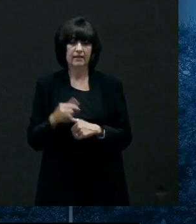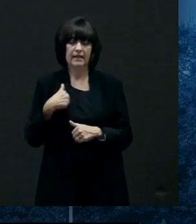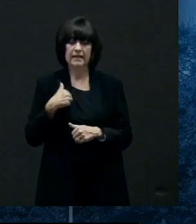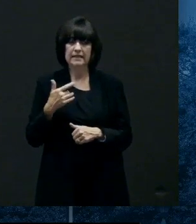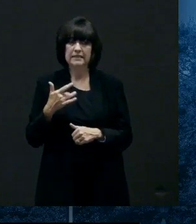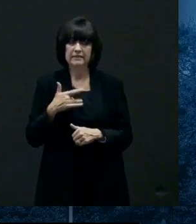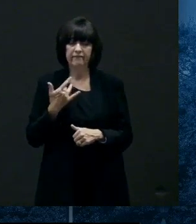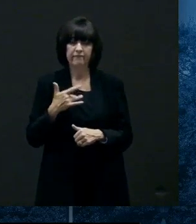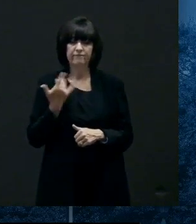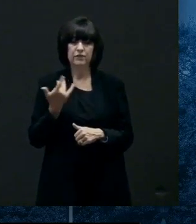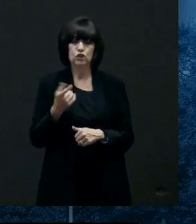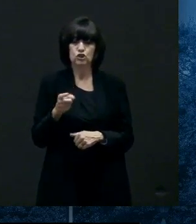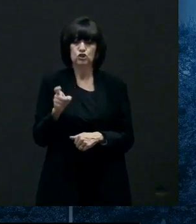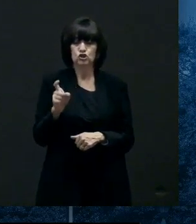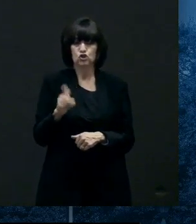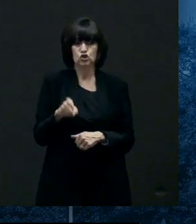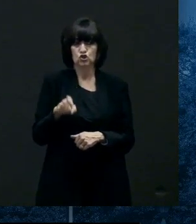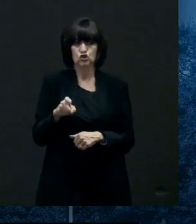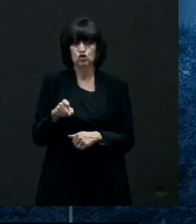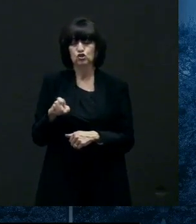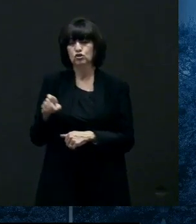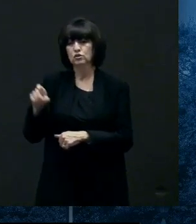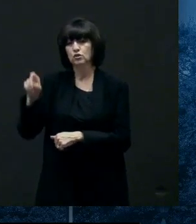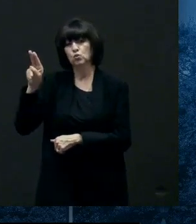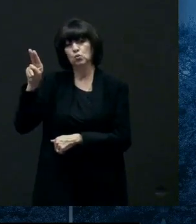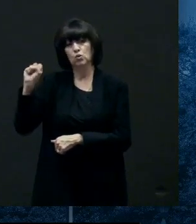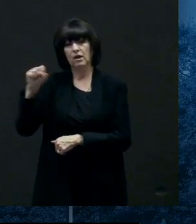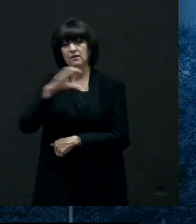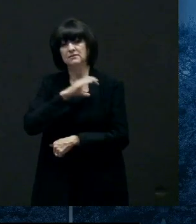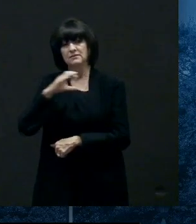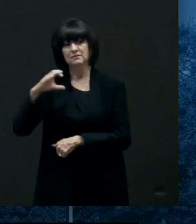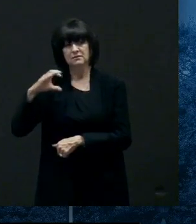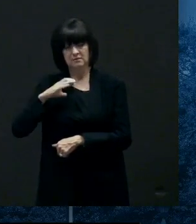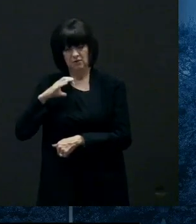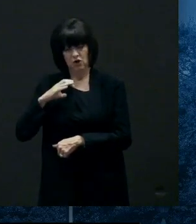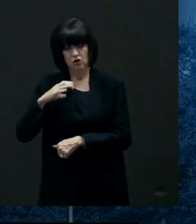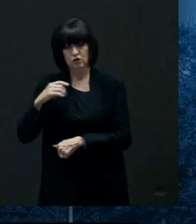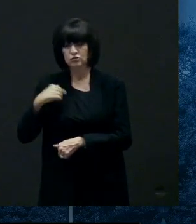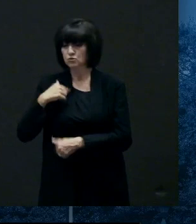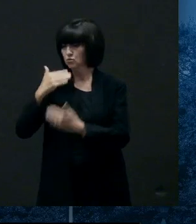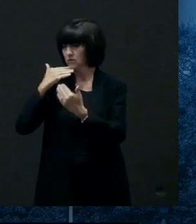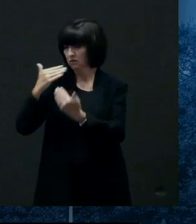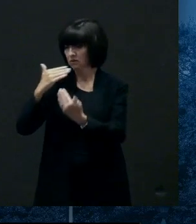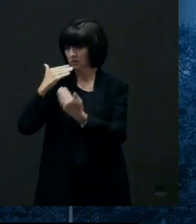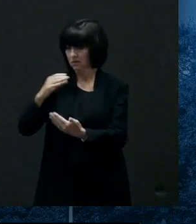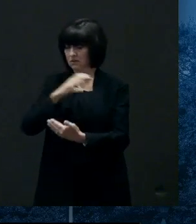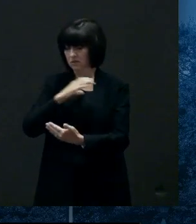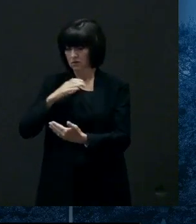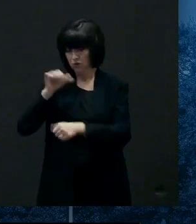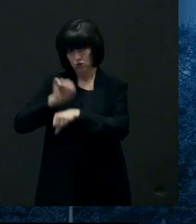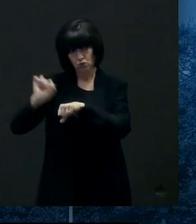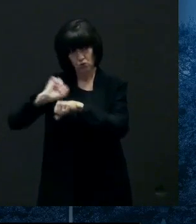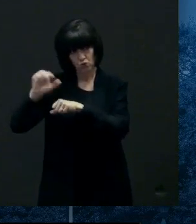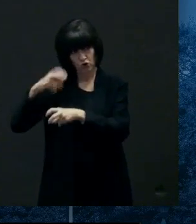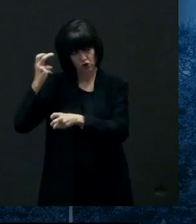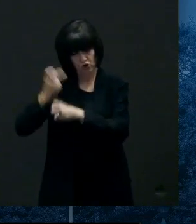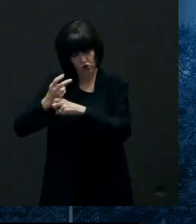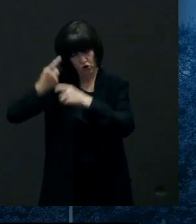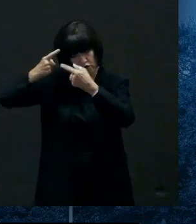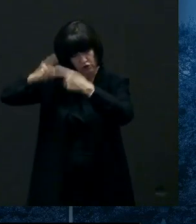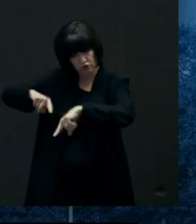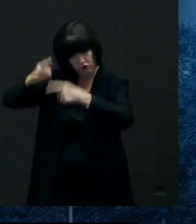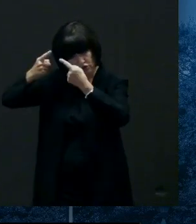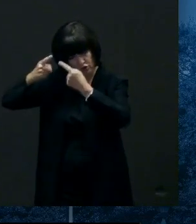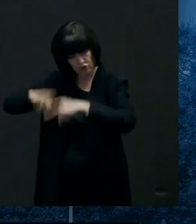action by the united states congress uh we thank our congressional delegation for working hard for an agreement there